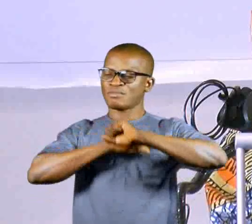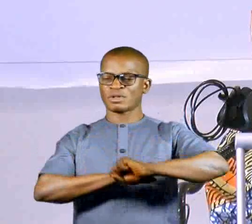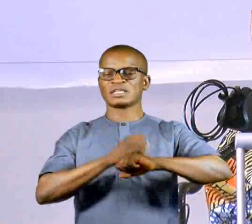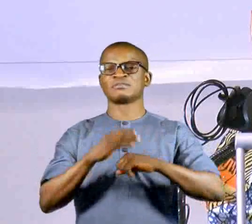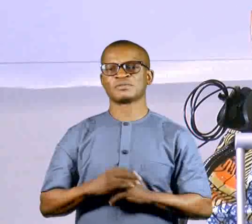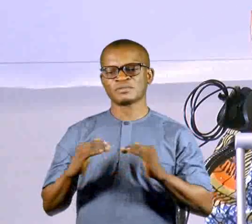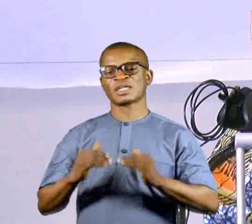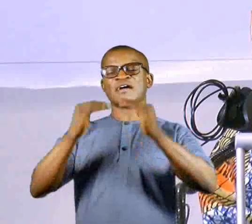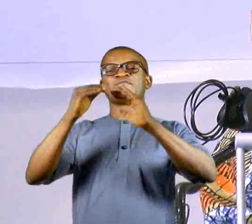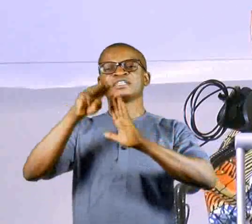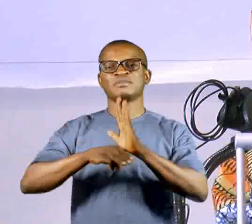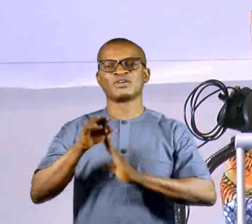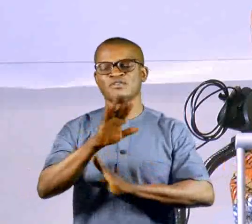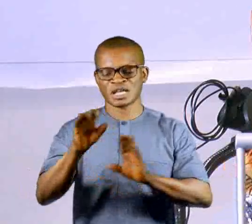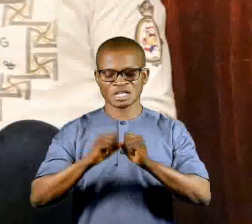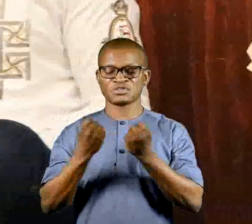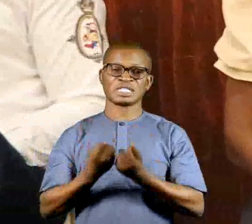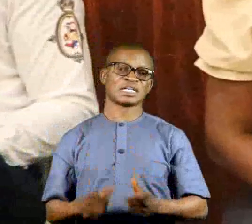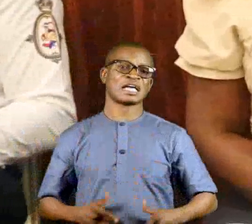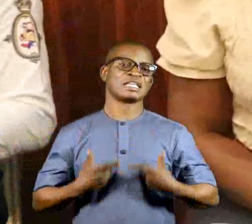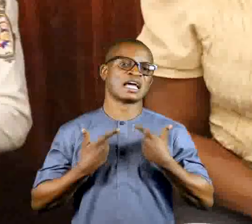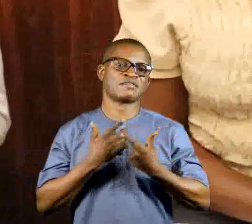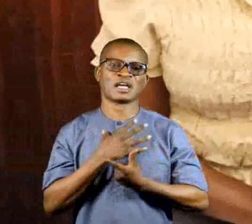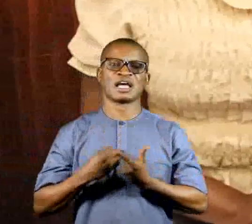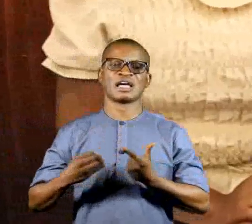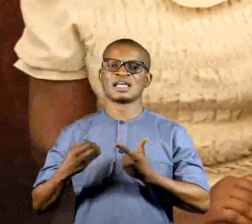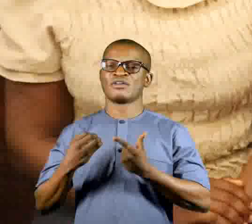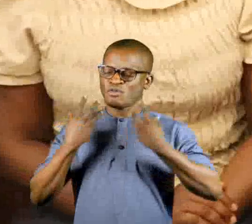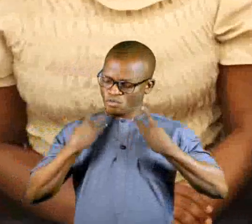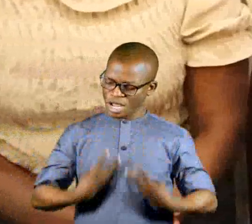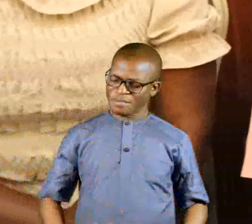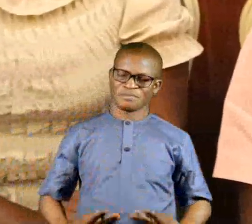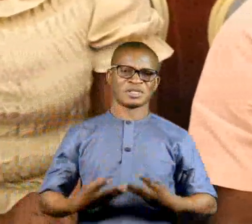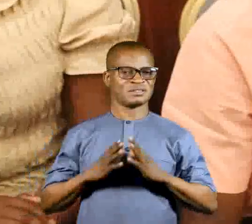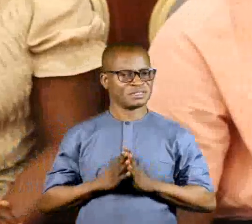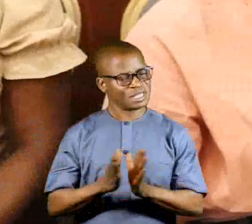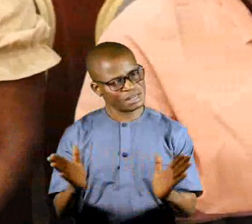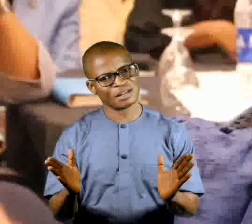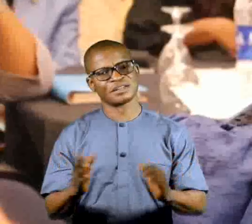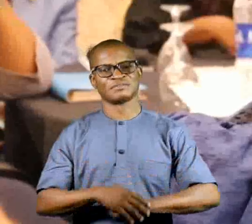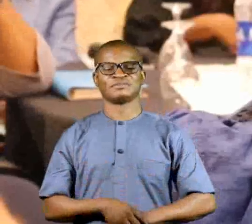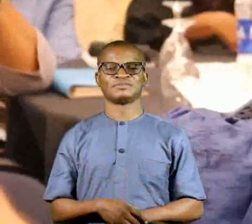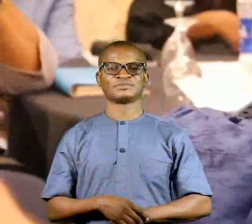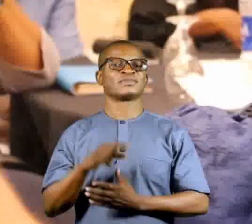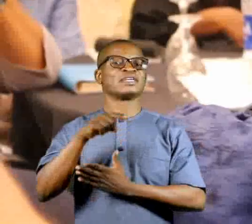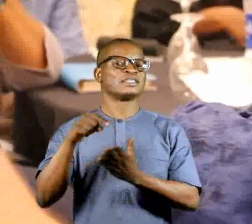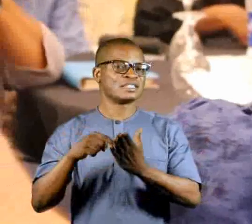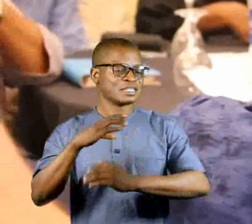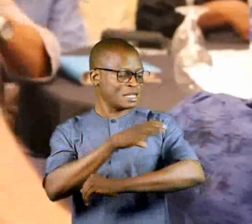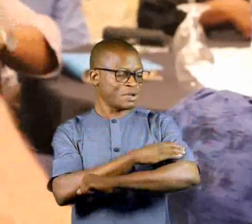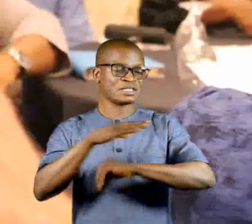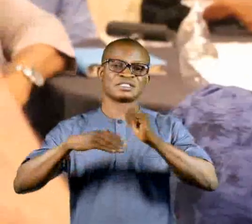advancement of their social lives and the overall well-being of women and children. This